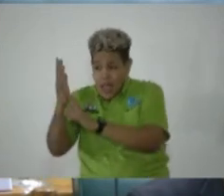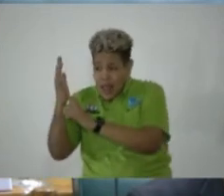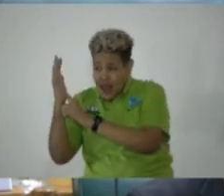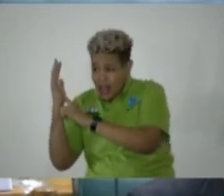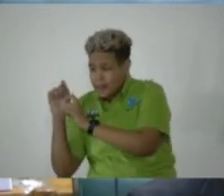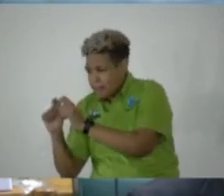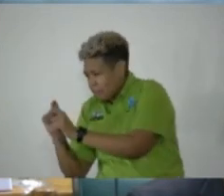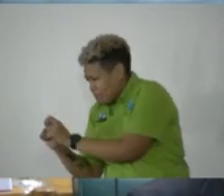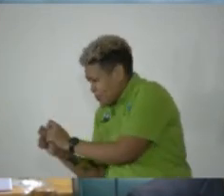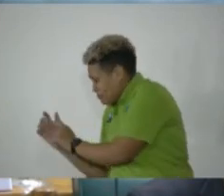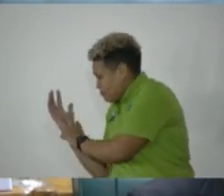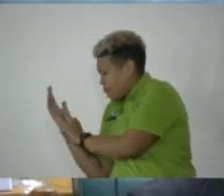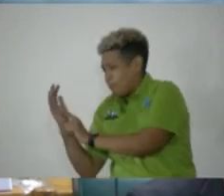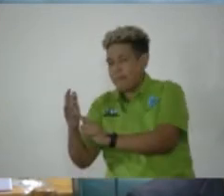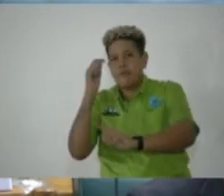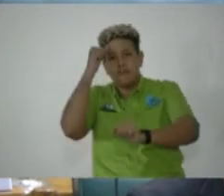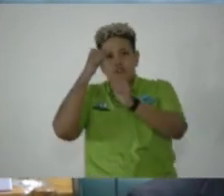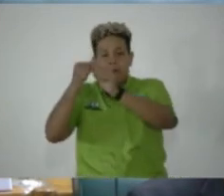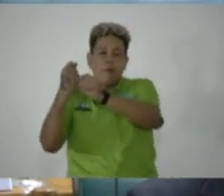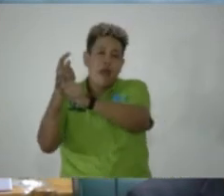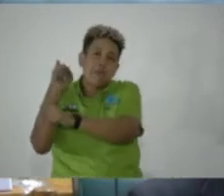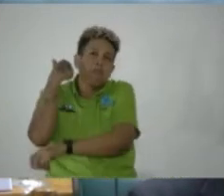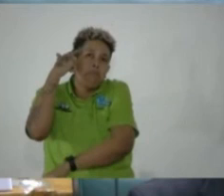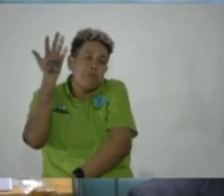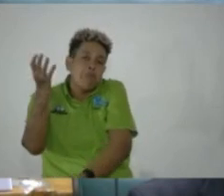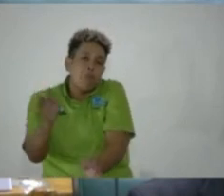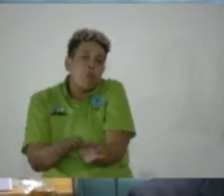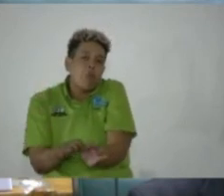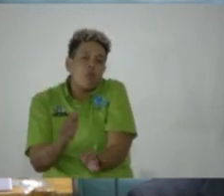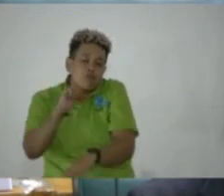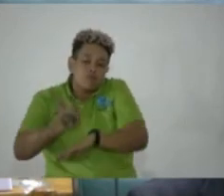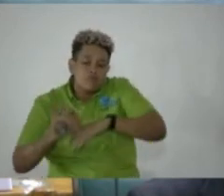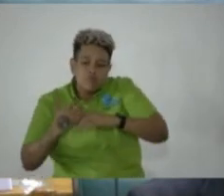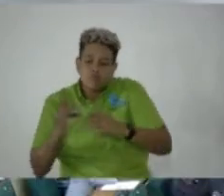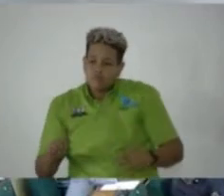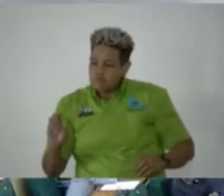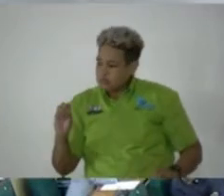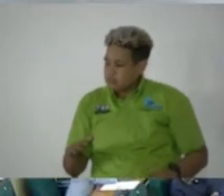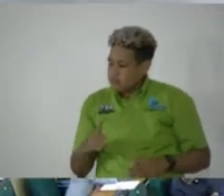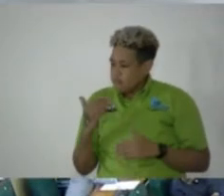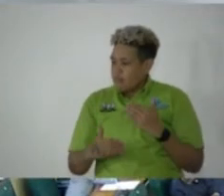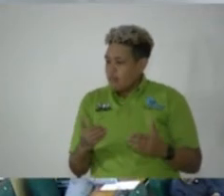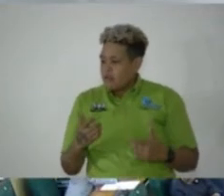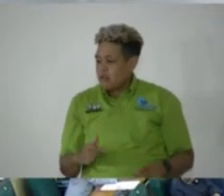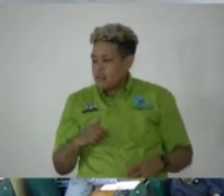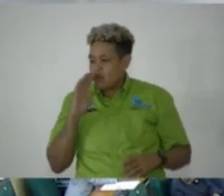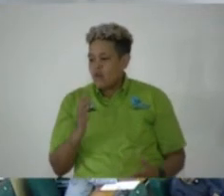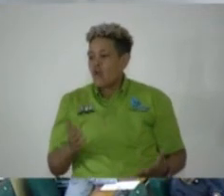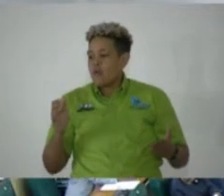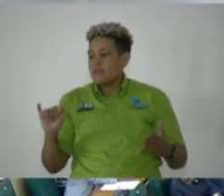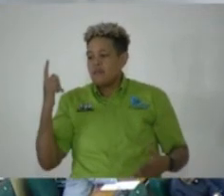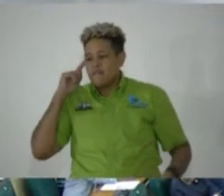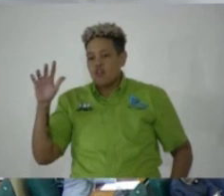commemorate this annually. And this was something that I thought would be a, take Jamaica to the world in another way, and I would commend that for your